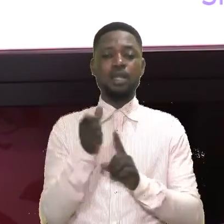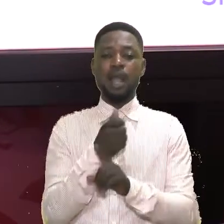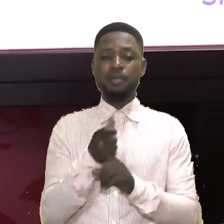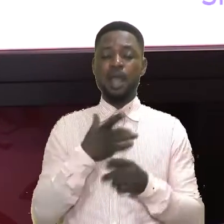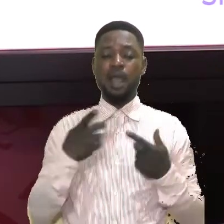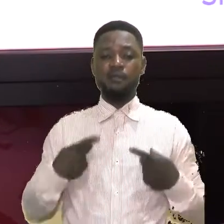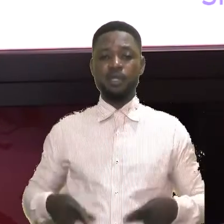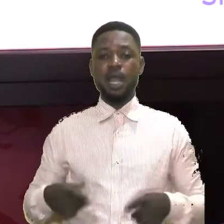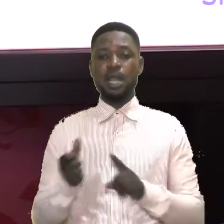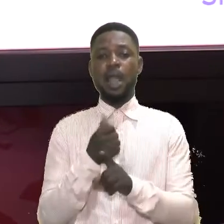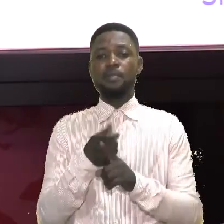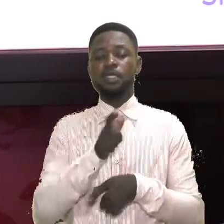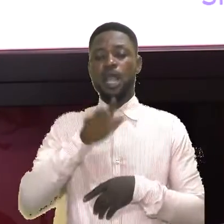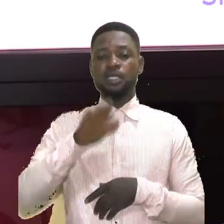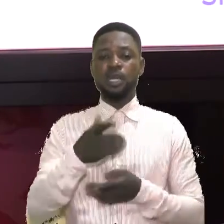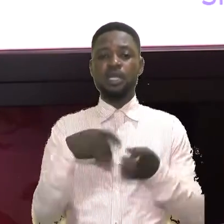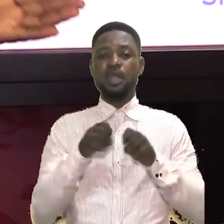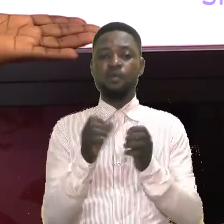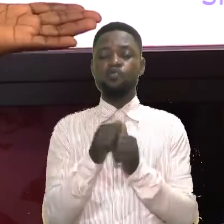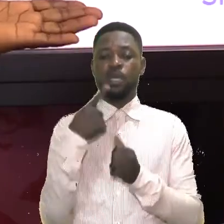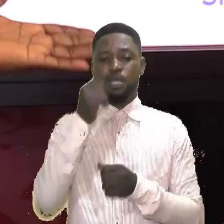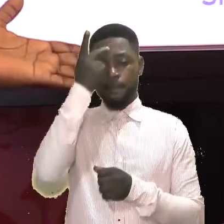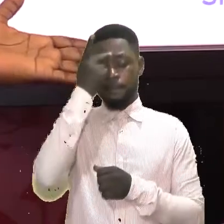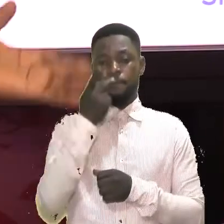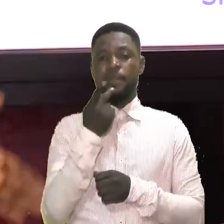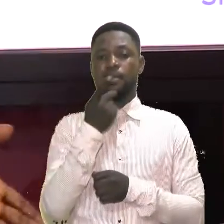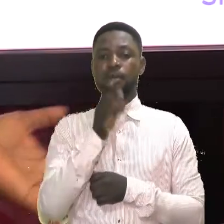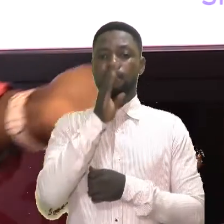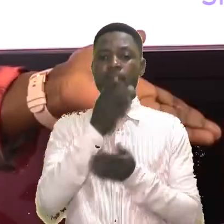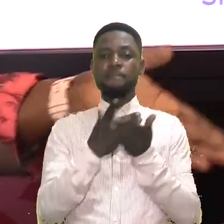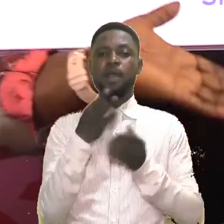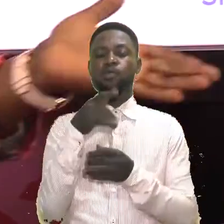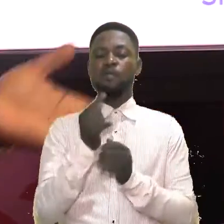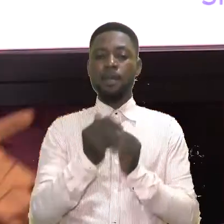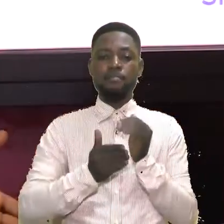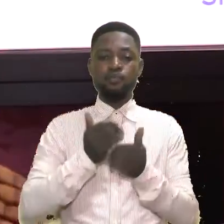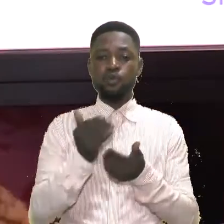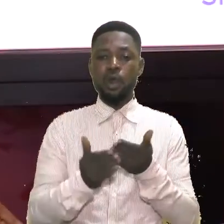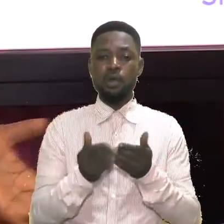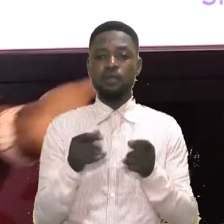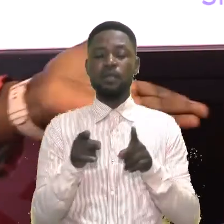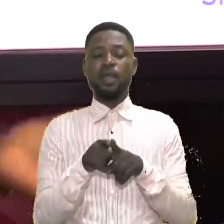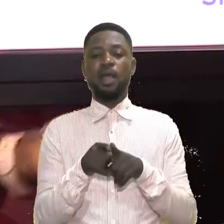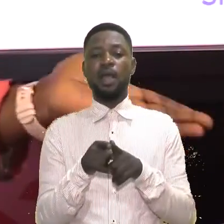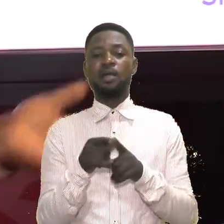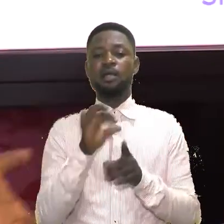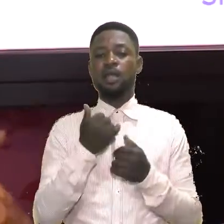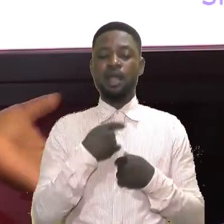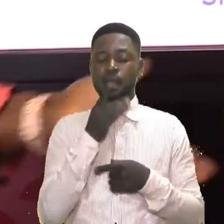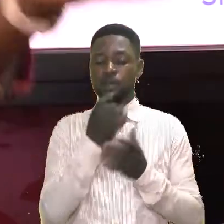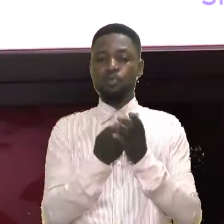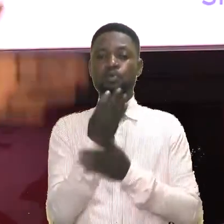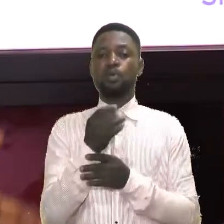sexually abuse and physically abuse a child, even with the parents being part of the process, you know, as they've